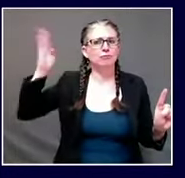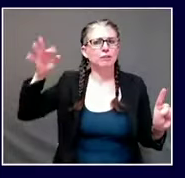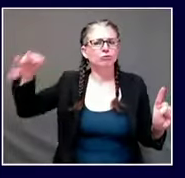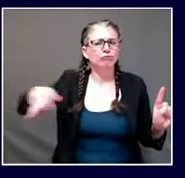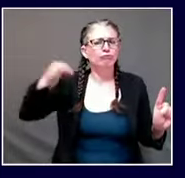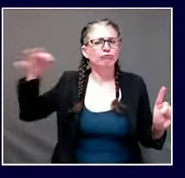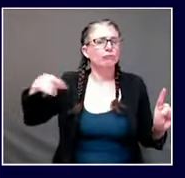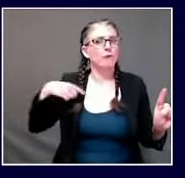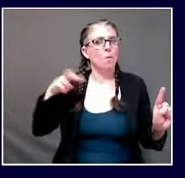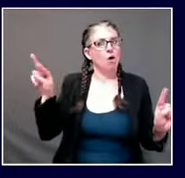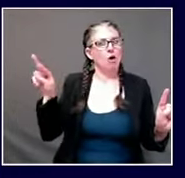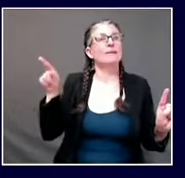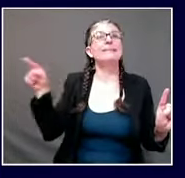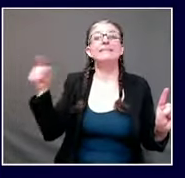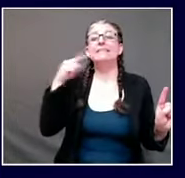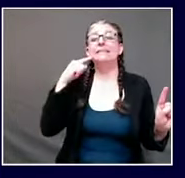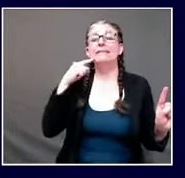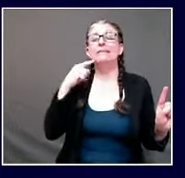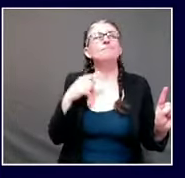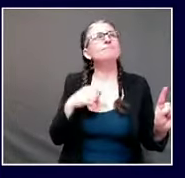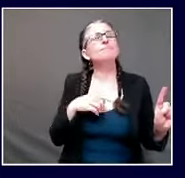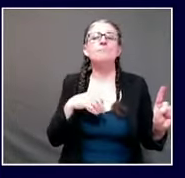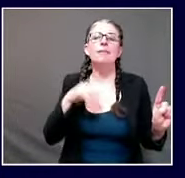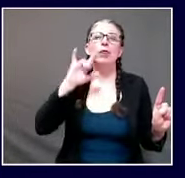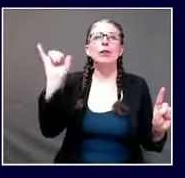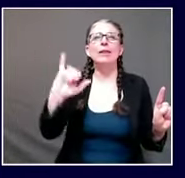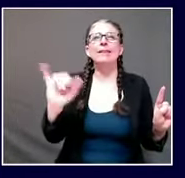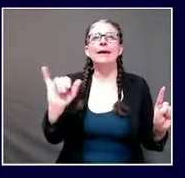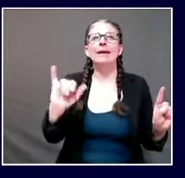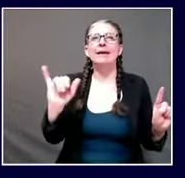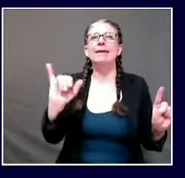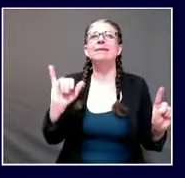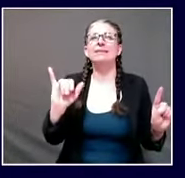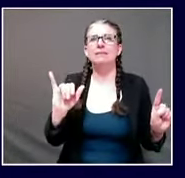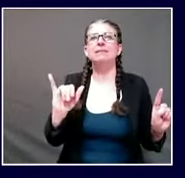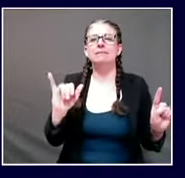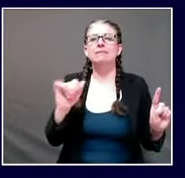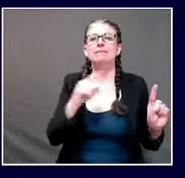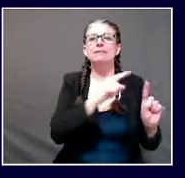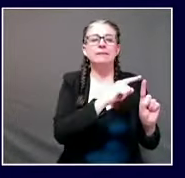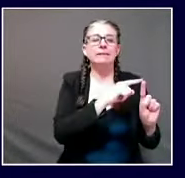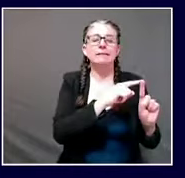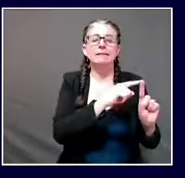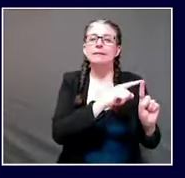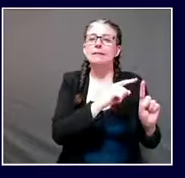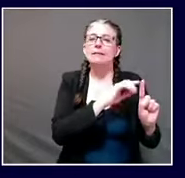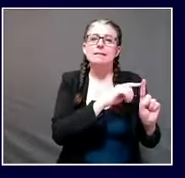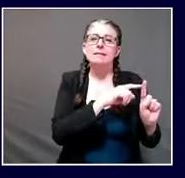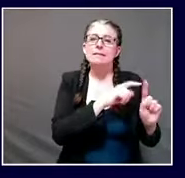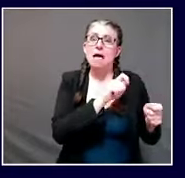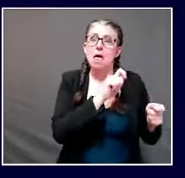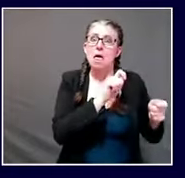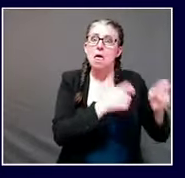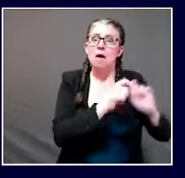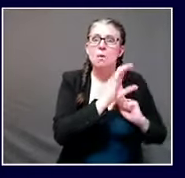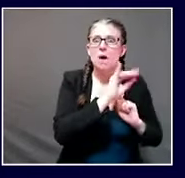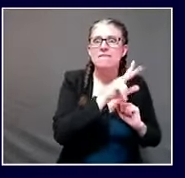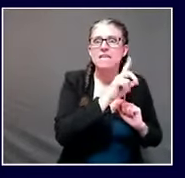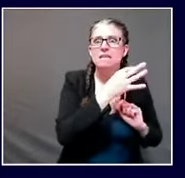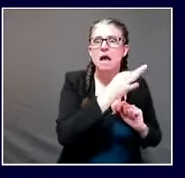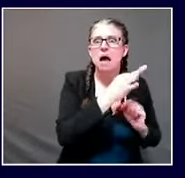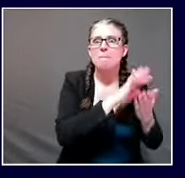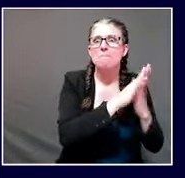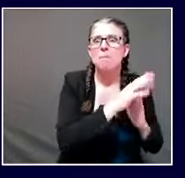in the spreadability or what's called the virulence of the virus nor did he think that those small little point